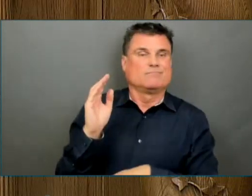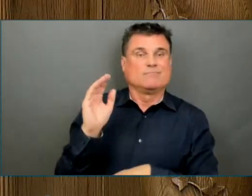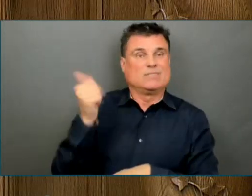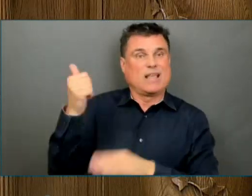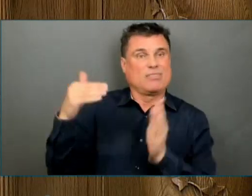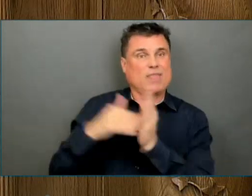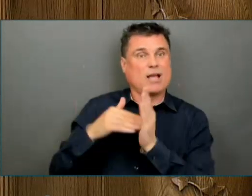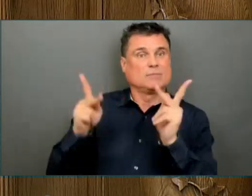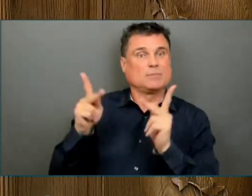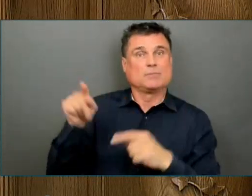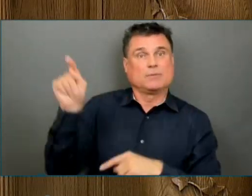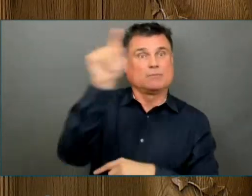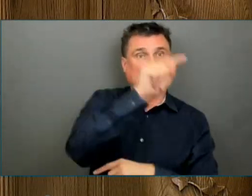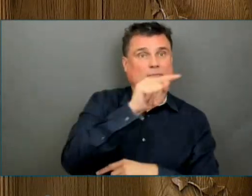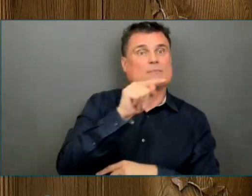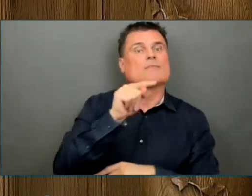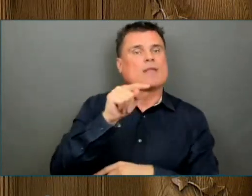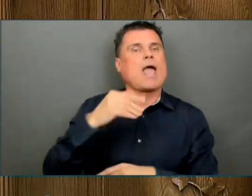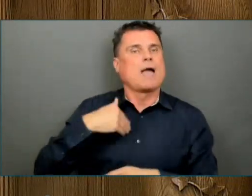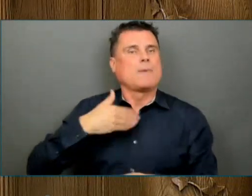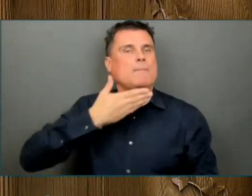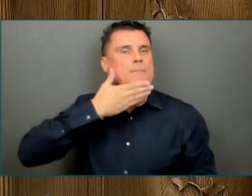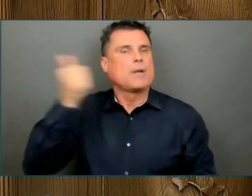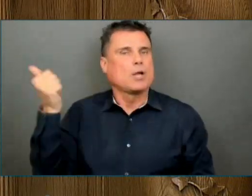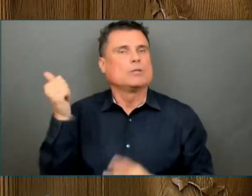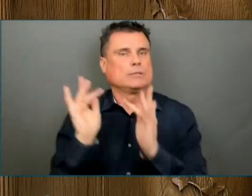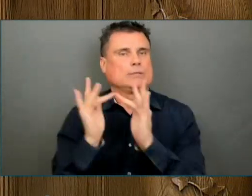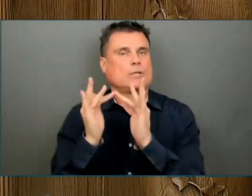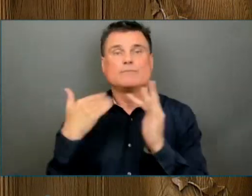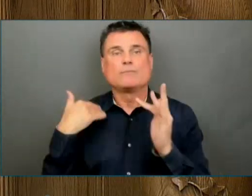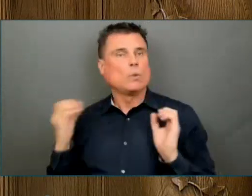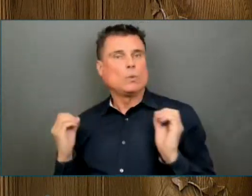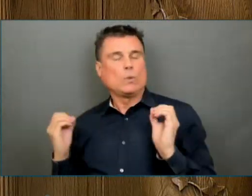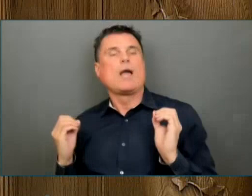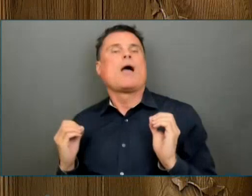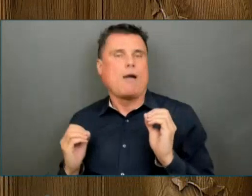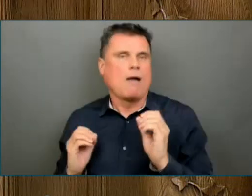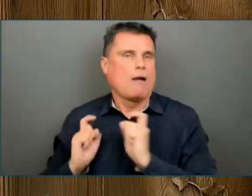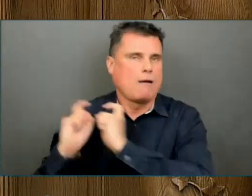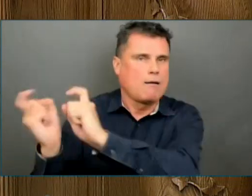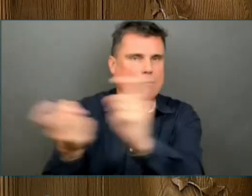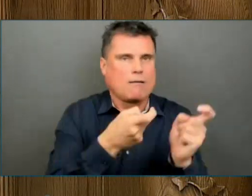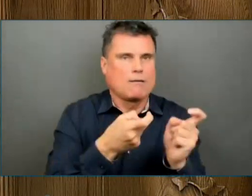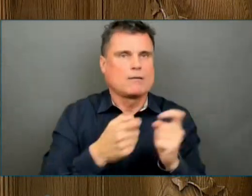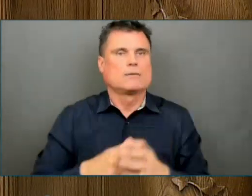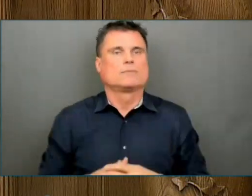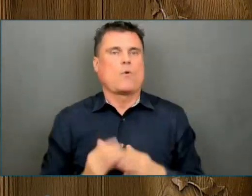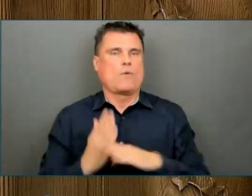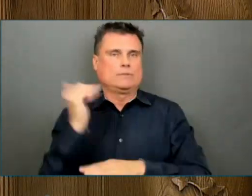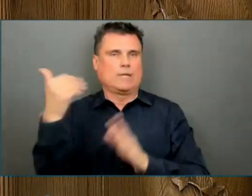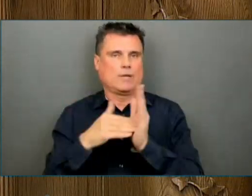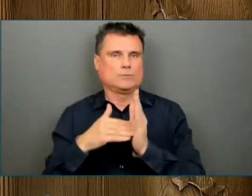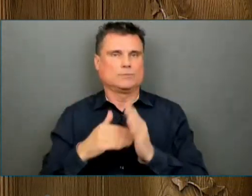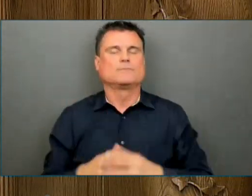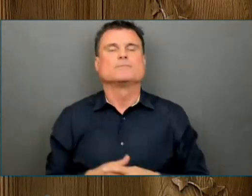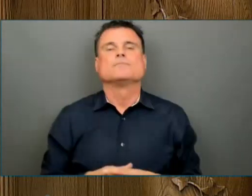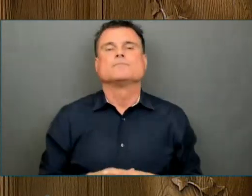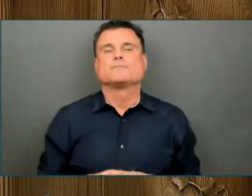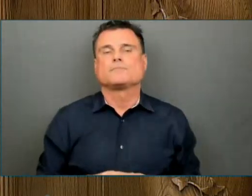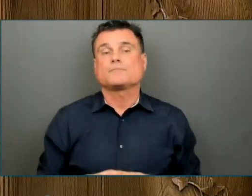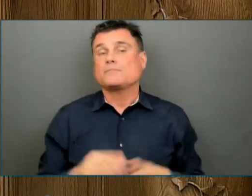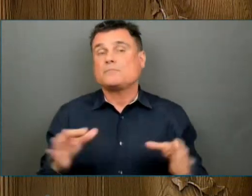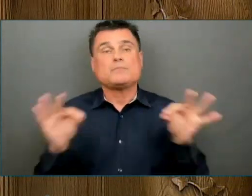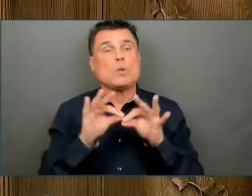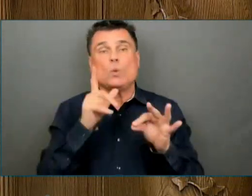upcoming budget will continue this work with new investments to boost digital connectivity in even the most rural communities.